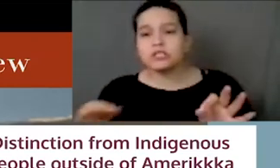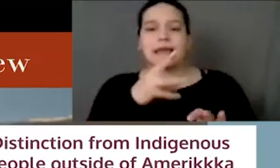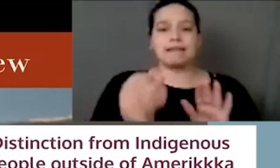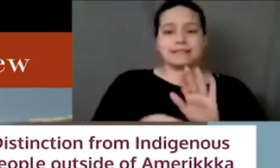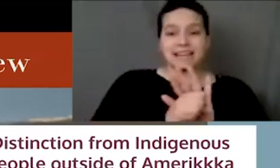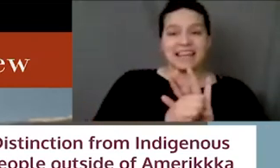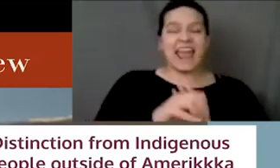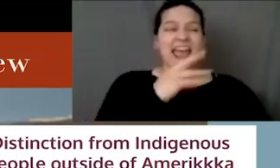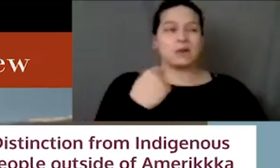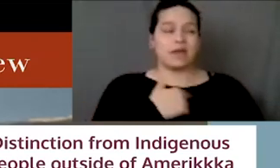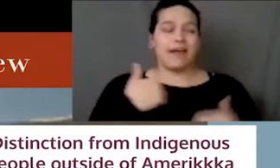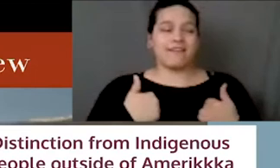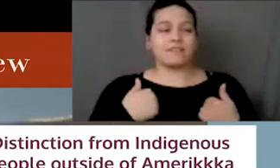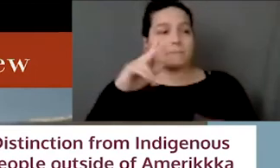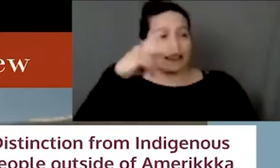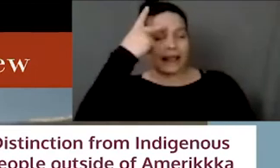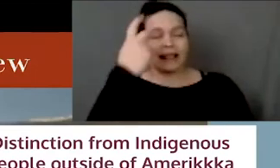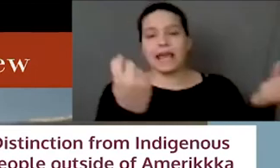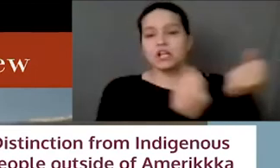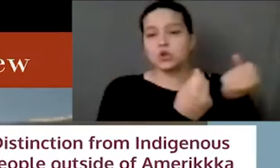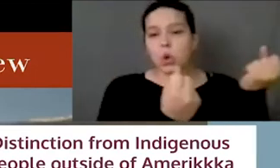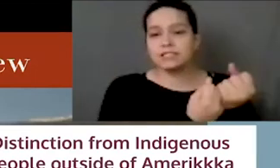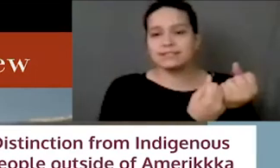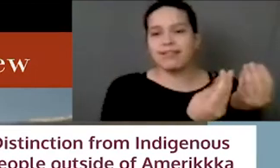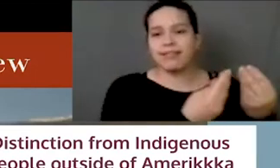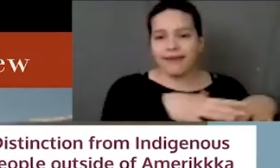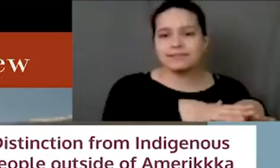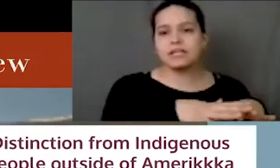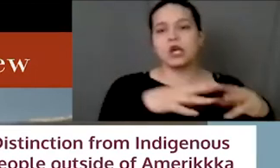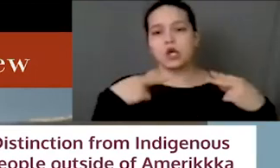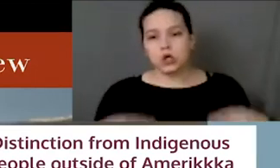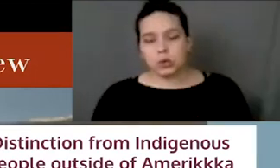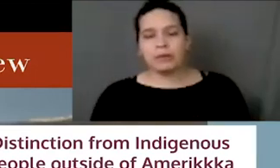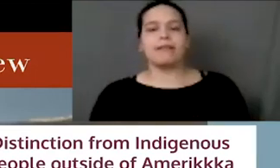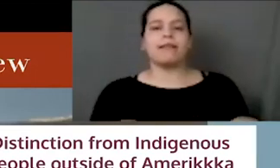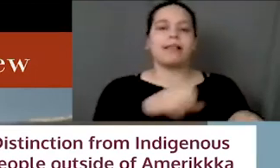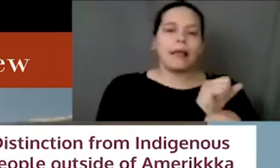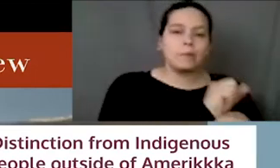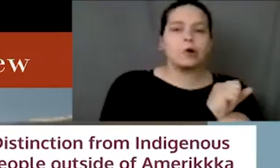human labor exploitation as a default means for economic gains.